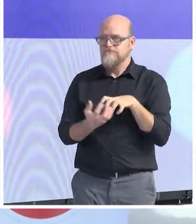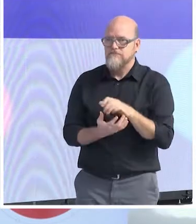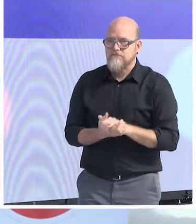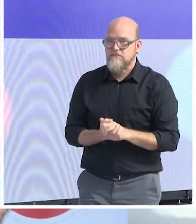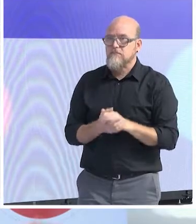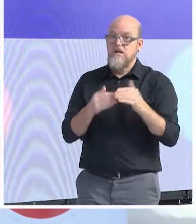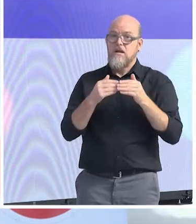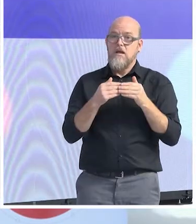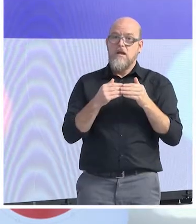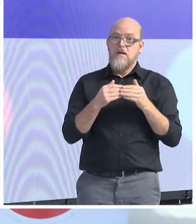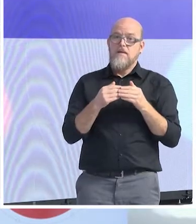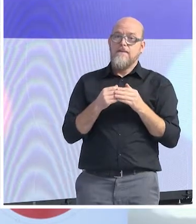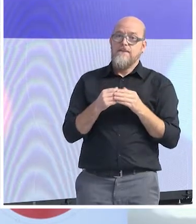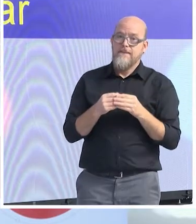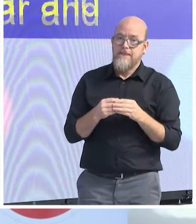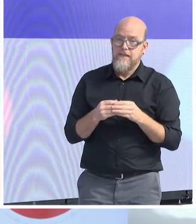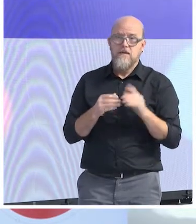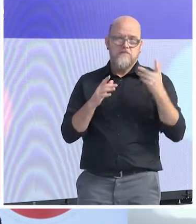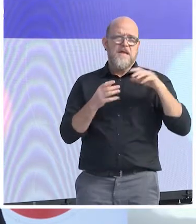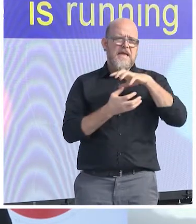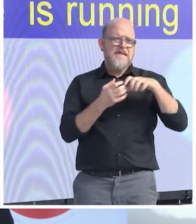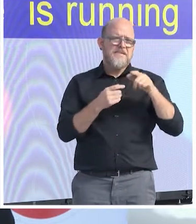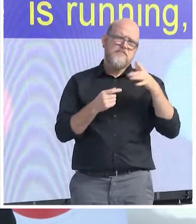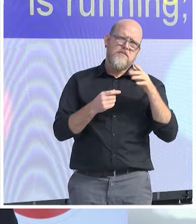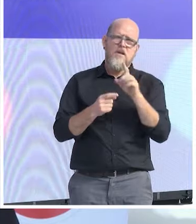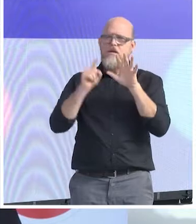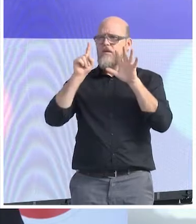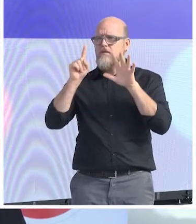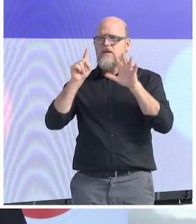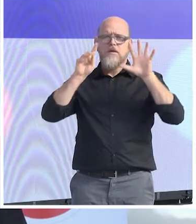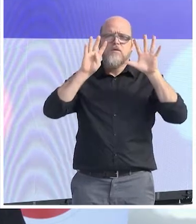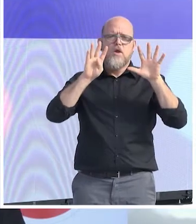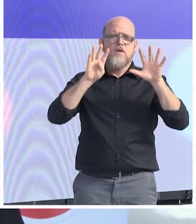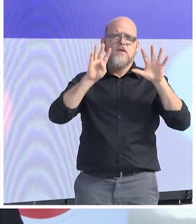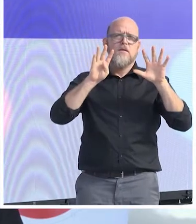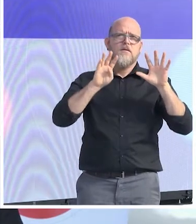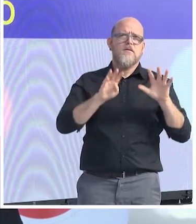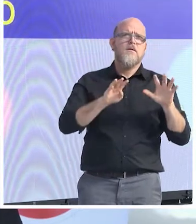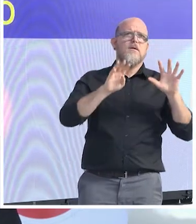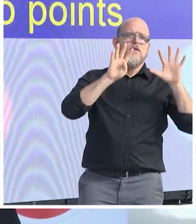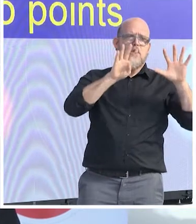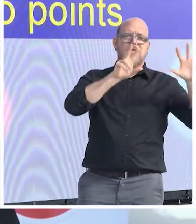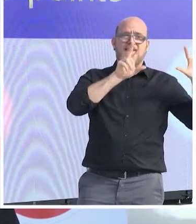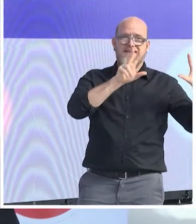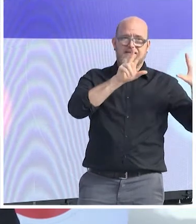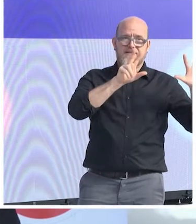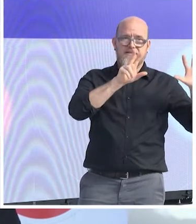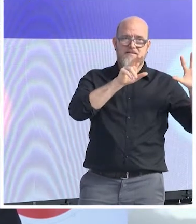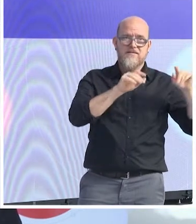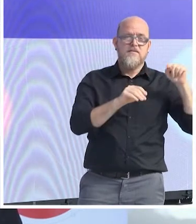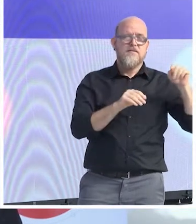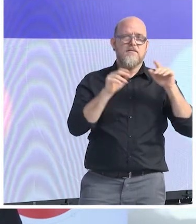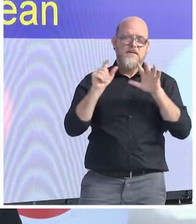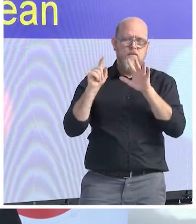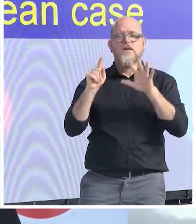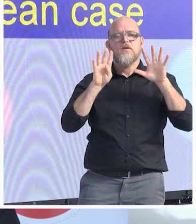And here, because the time is running, I just want to make two points about the East European case. In